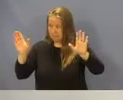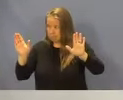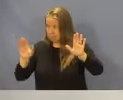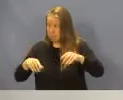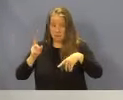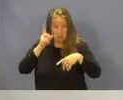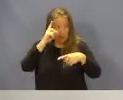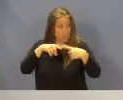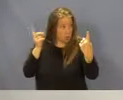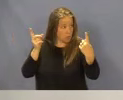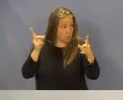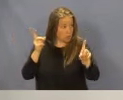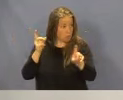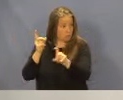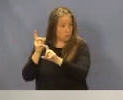Opposed?